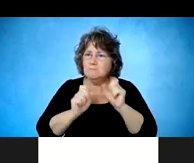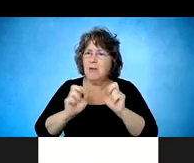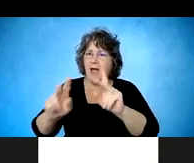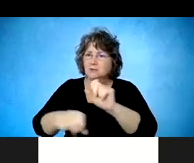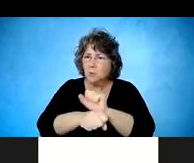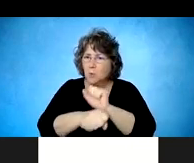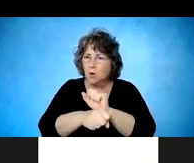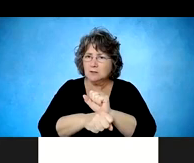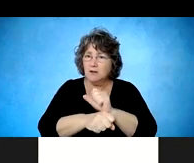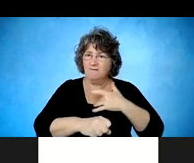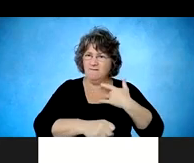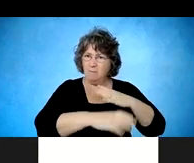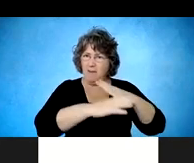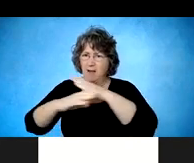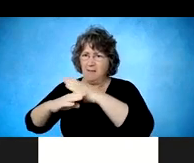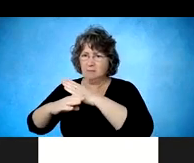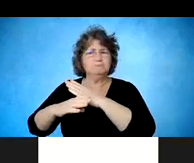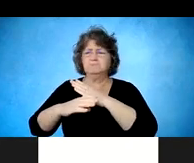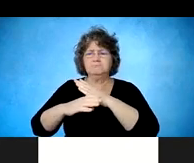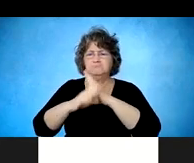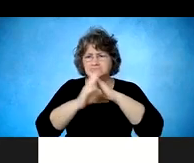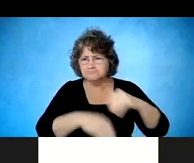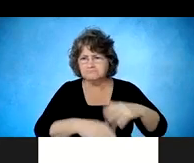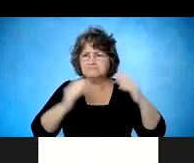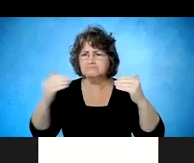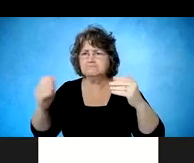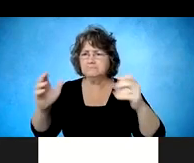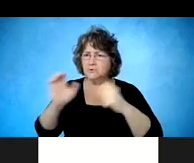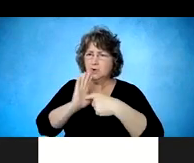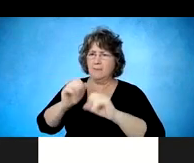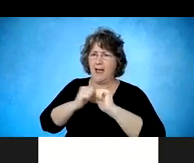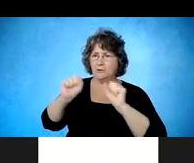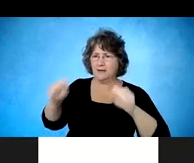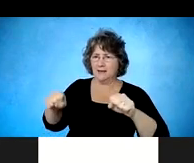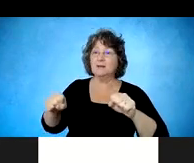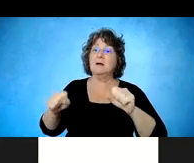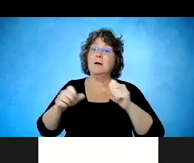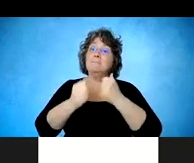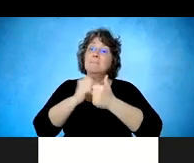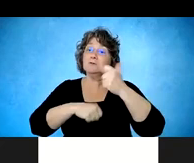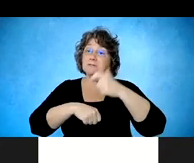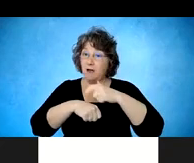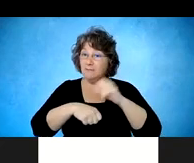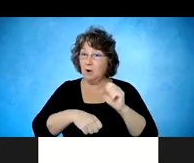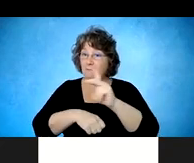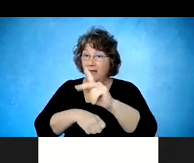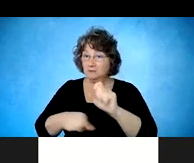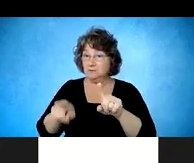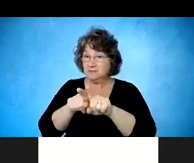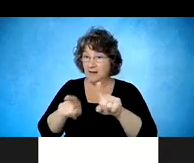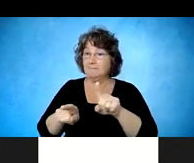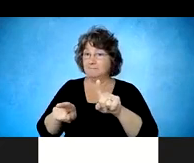Usually, people have their goals to return to the same job, same employer, and the focus of the individual